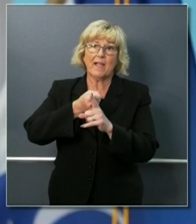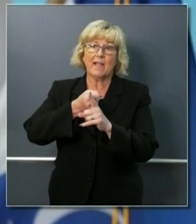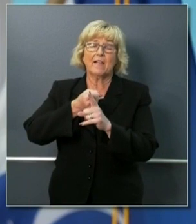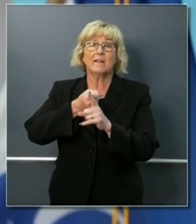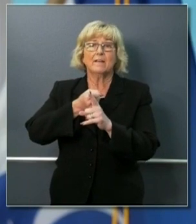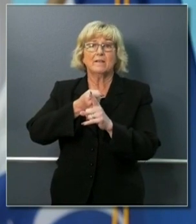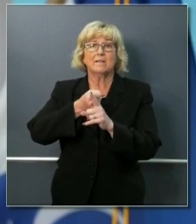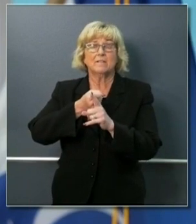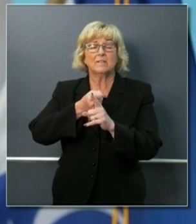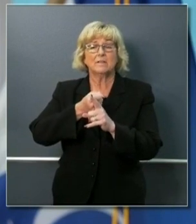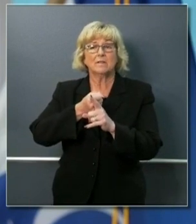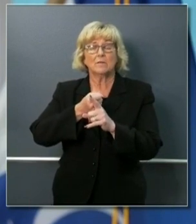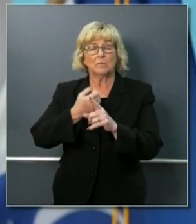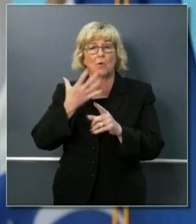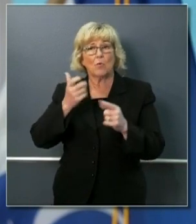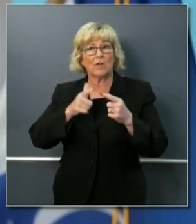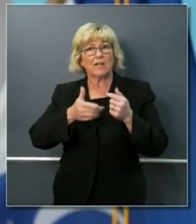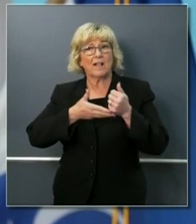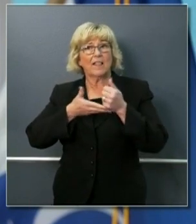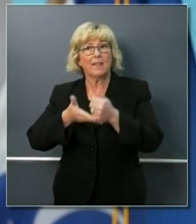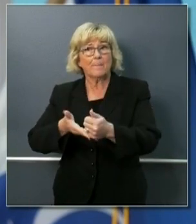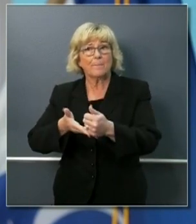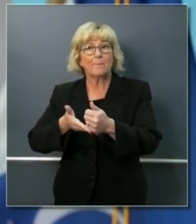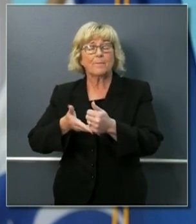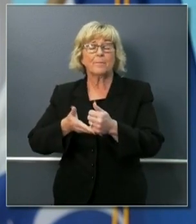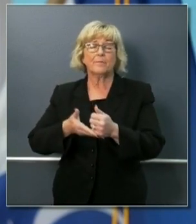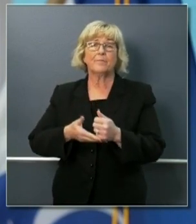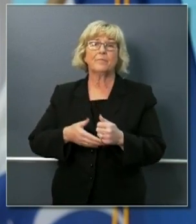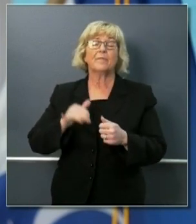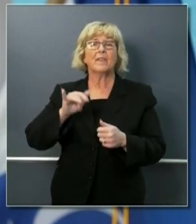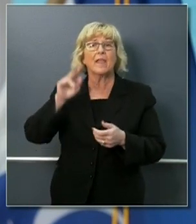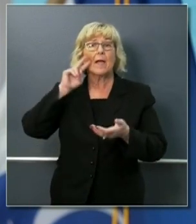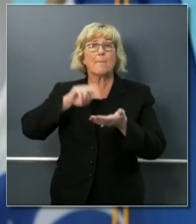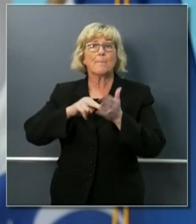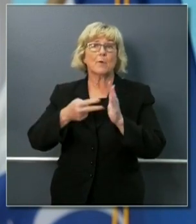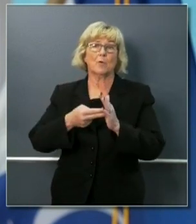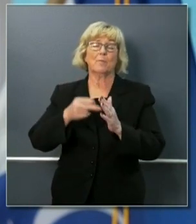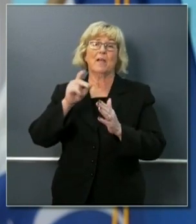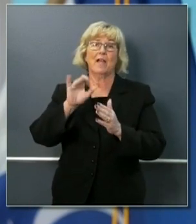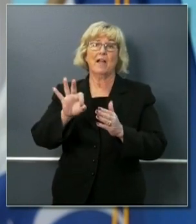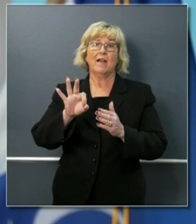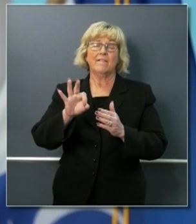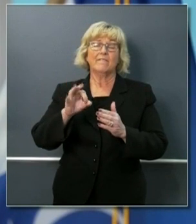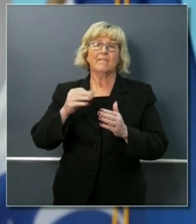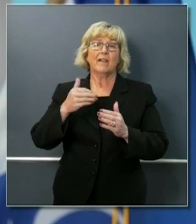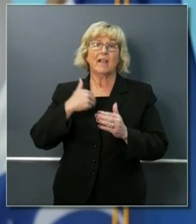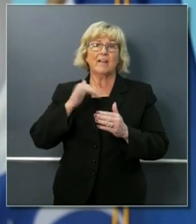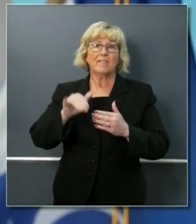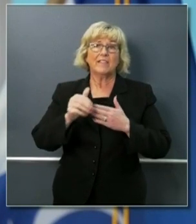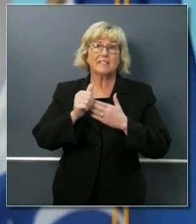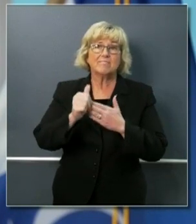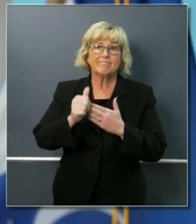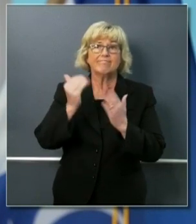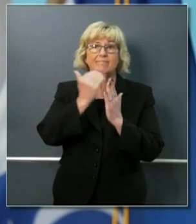respond to and that's again the purpose of the guidance we're putting out today and the